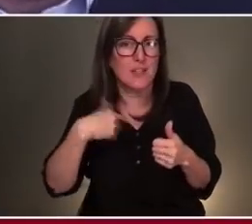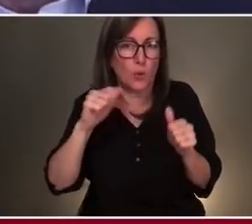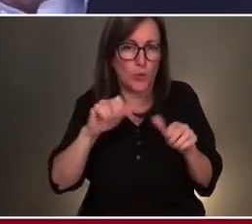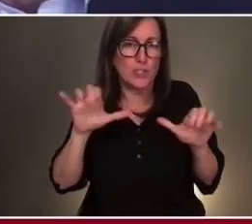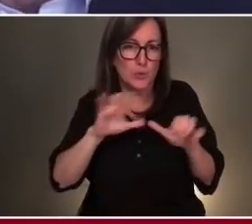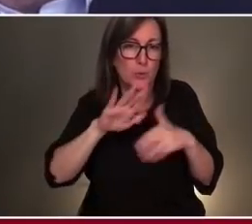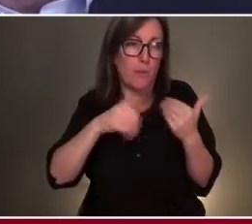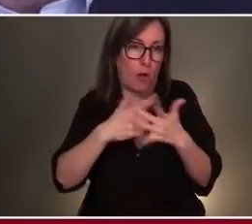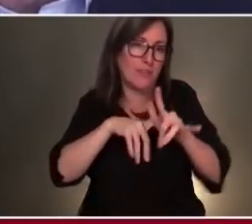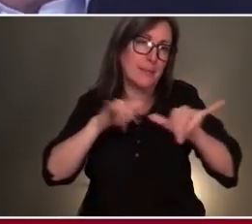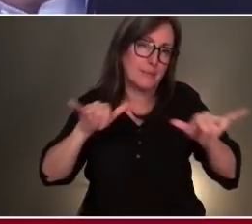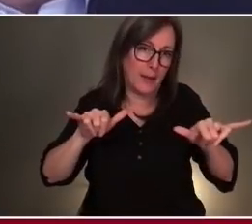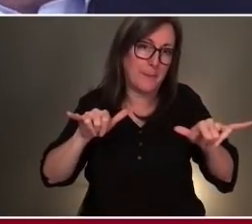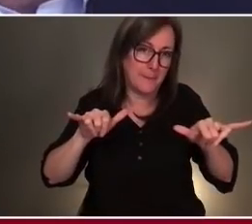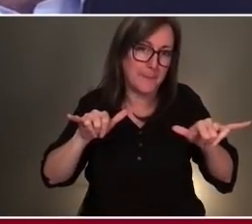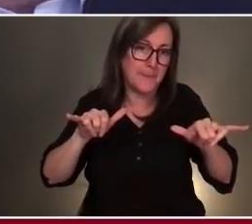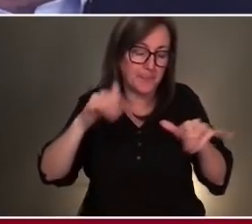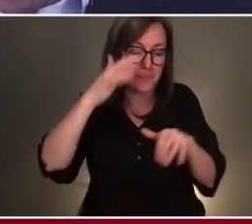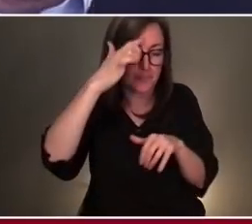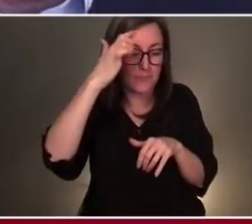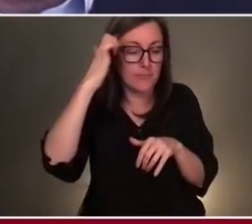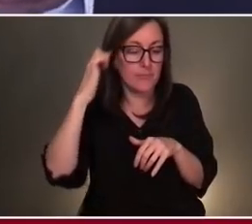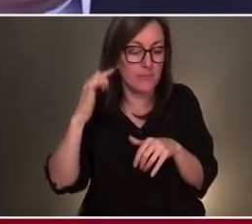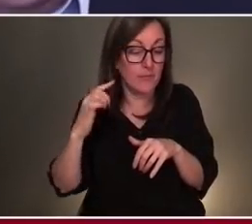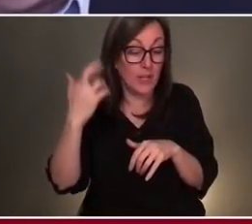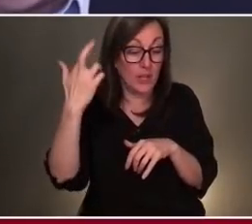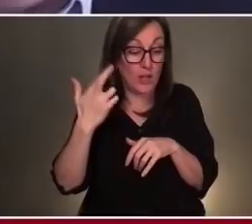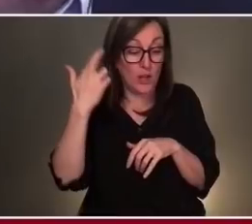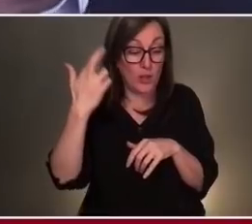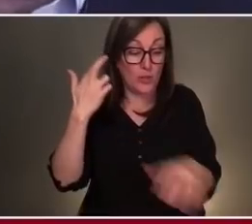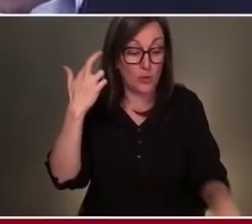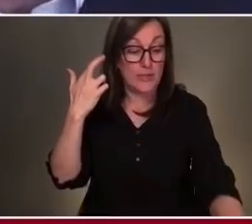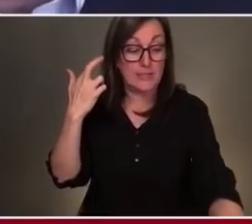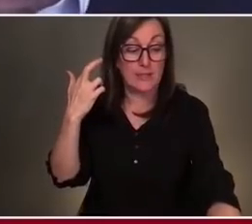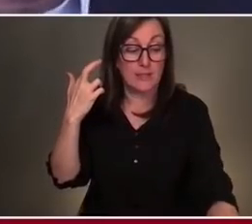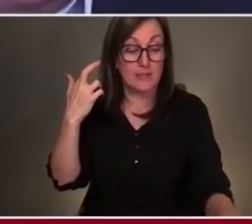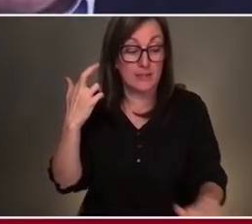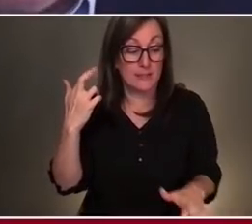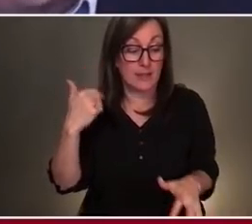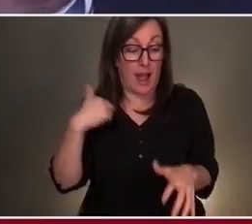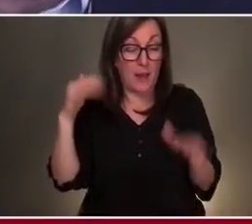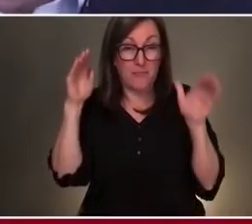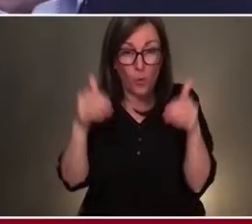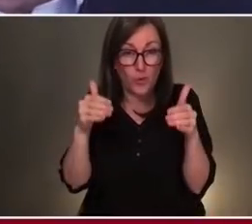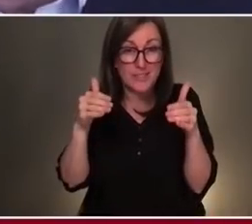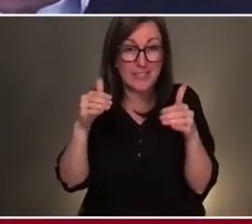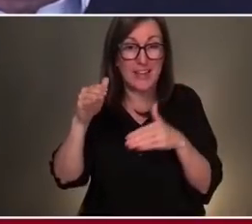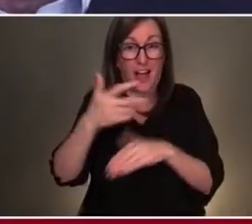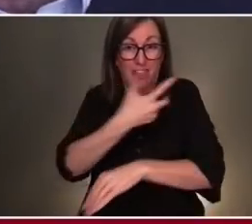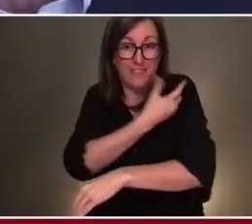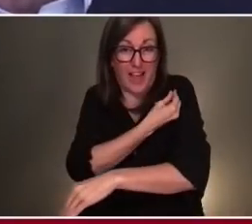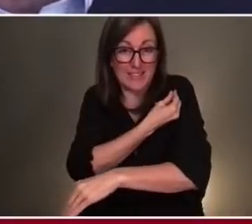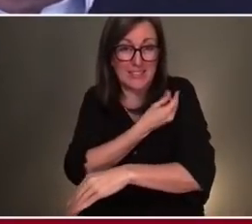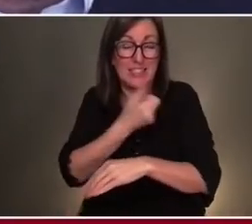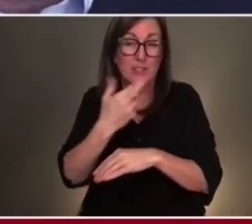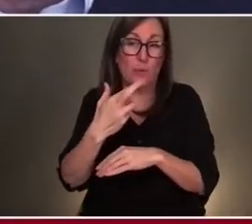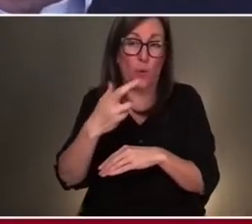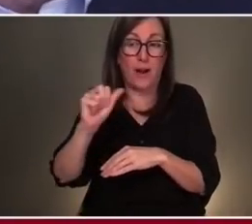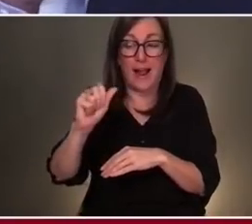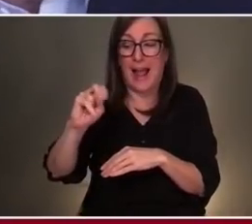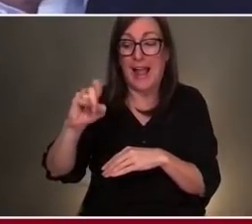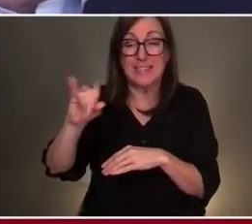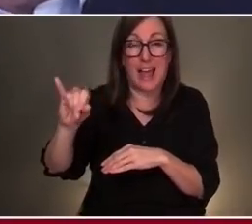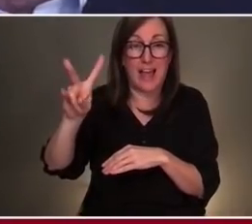time. The reason I really have focused on the vaccines or in the antivirals is right now,